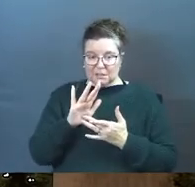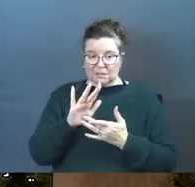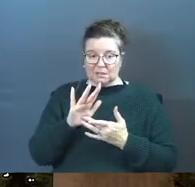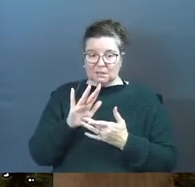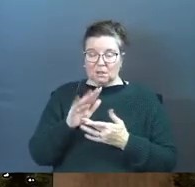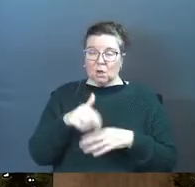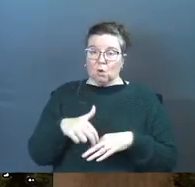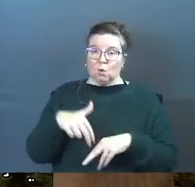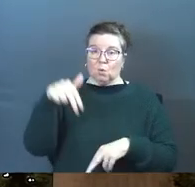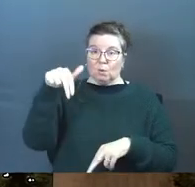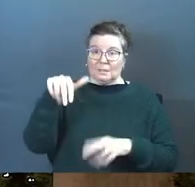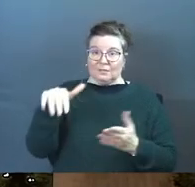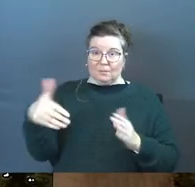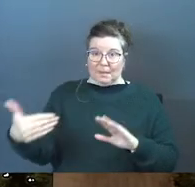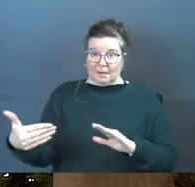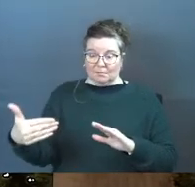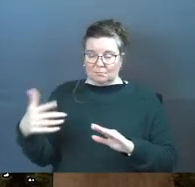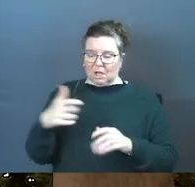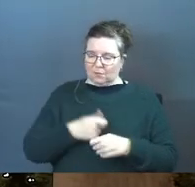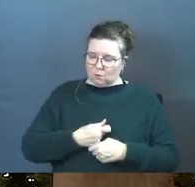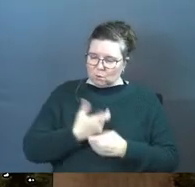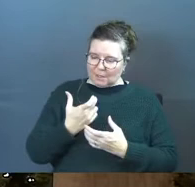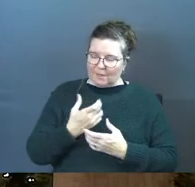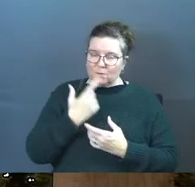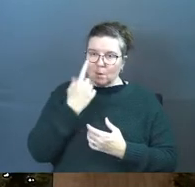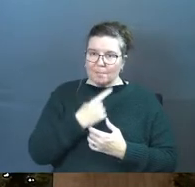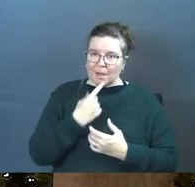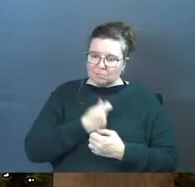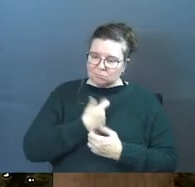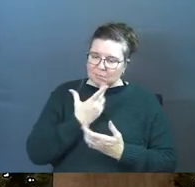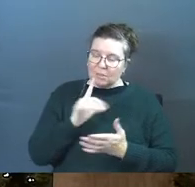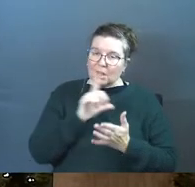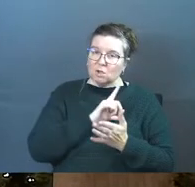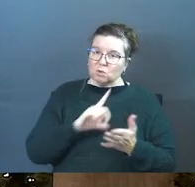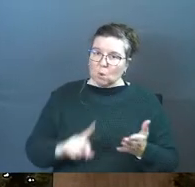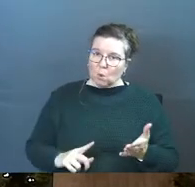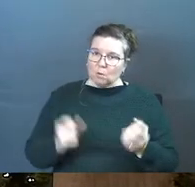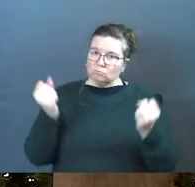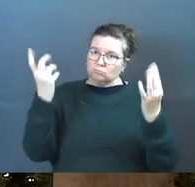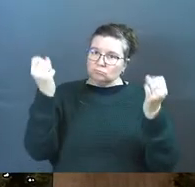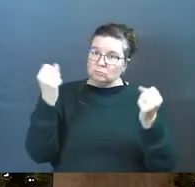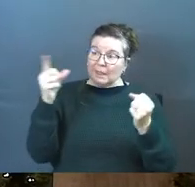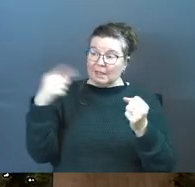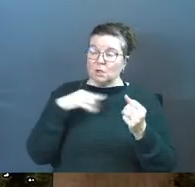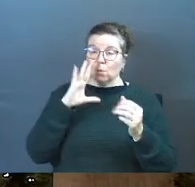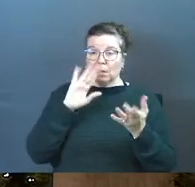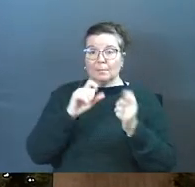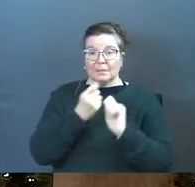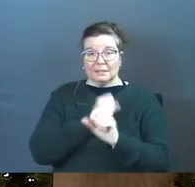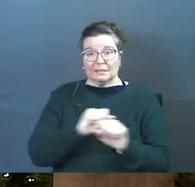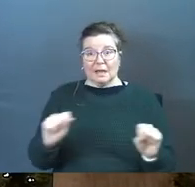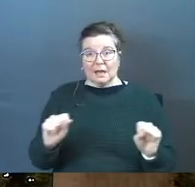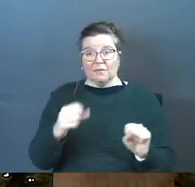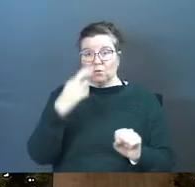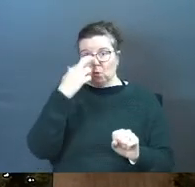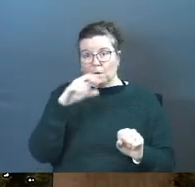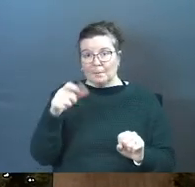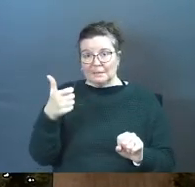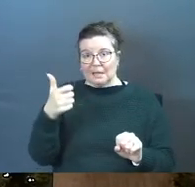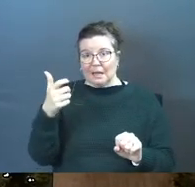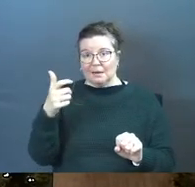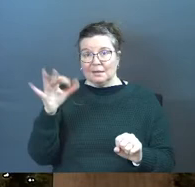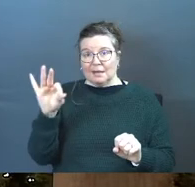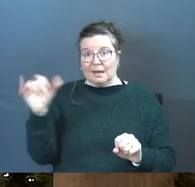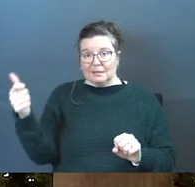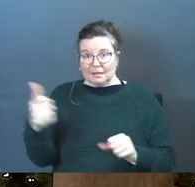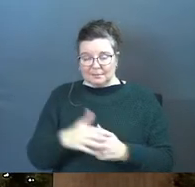was risen from the dead if you confess with your mouth that he is Lord then you will be saved Romans 10 9 and